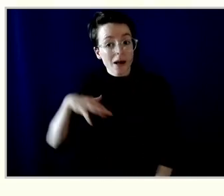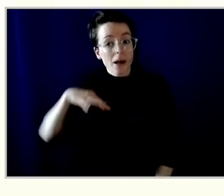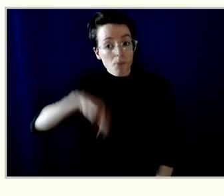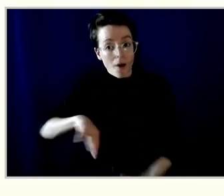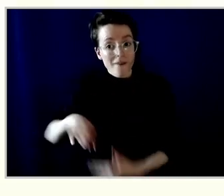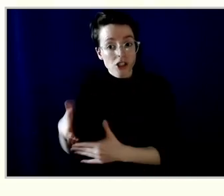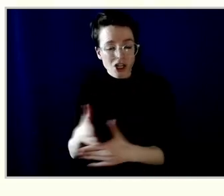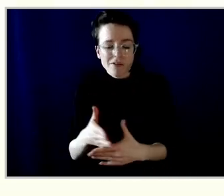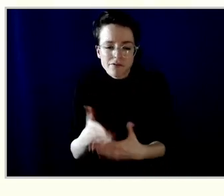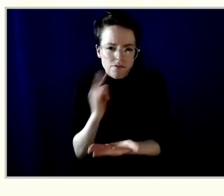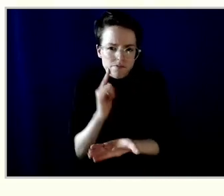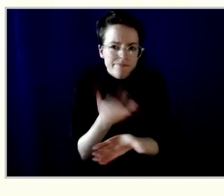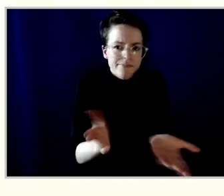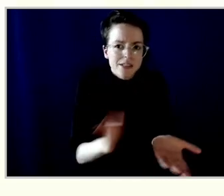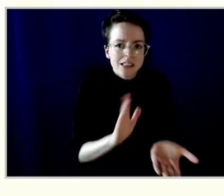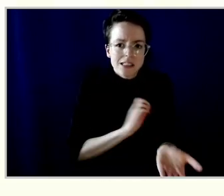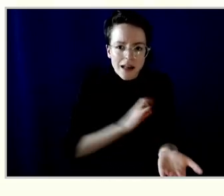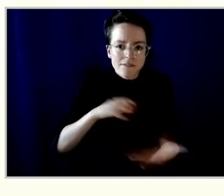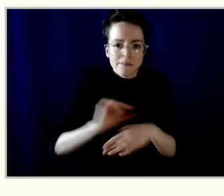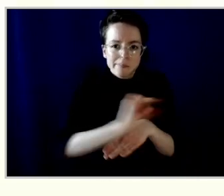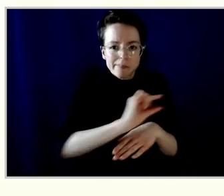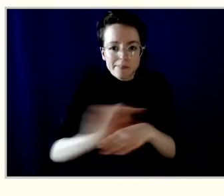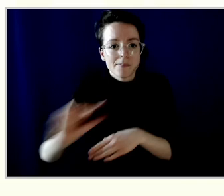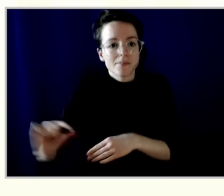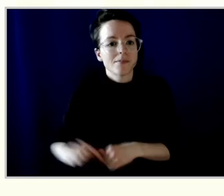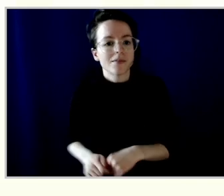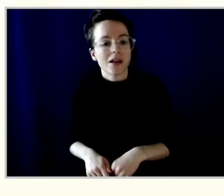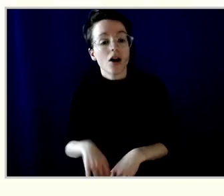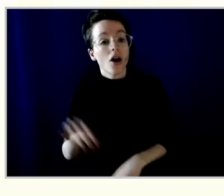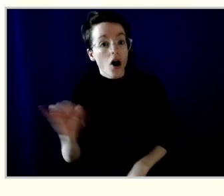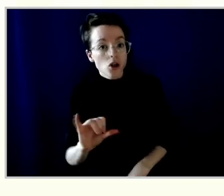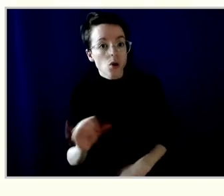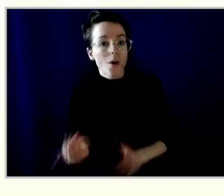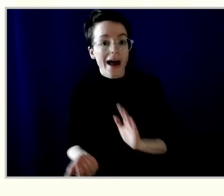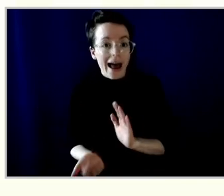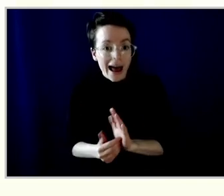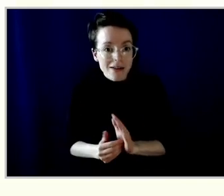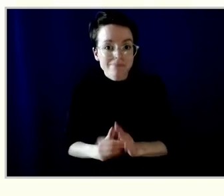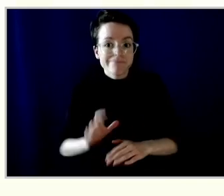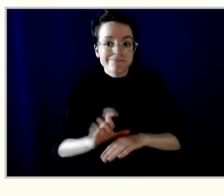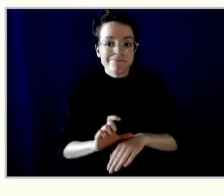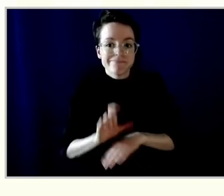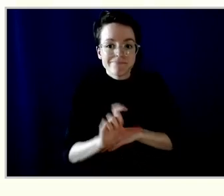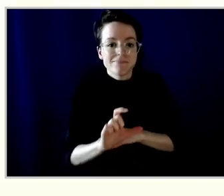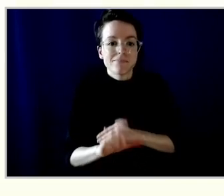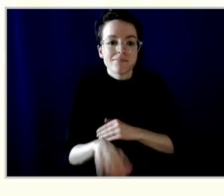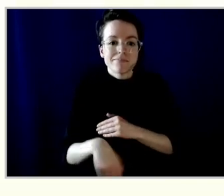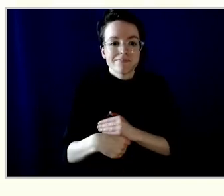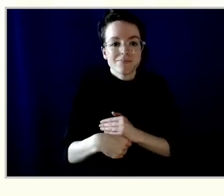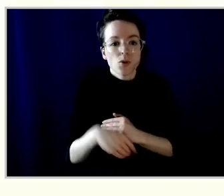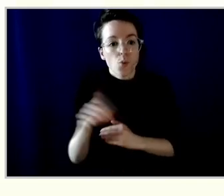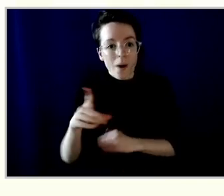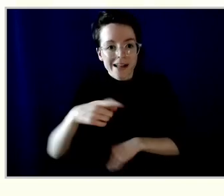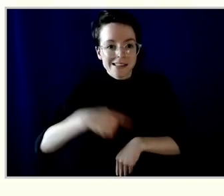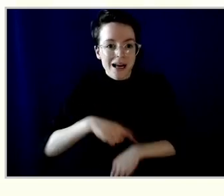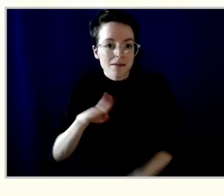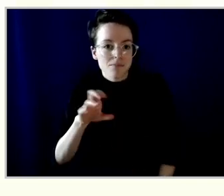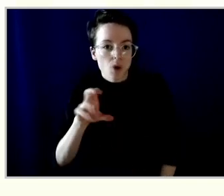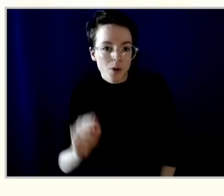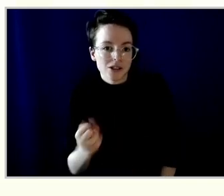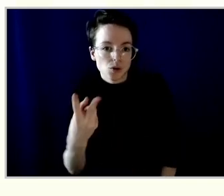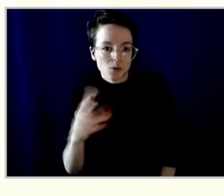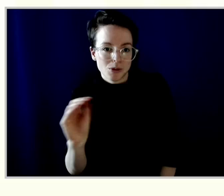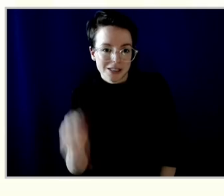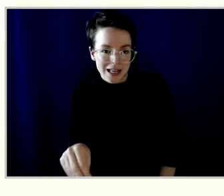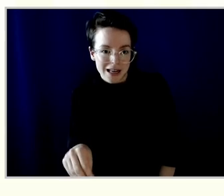receive, we also gave a one-time additional 2% to our employees. So we feel that we're doing our best to be as equitable as we